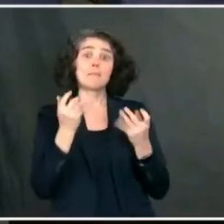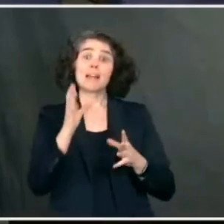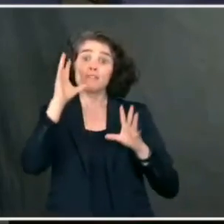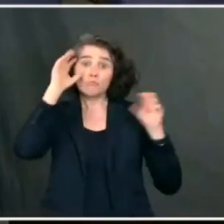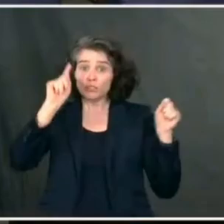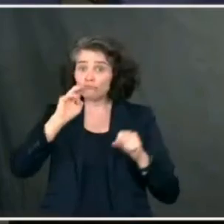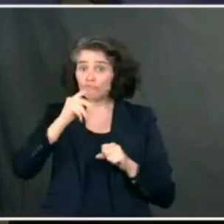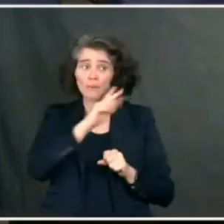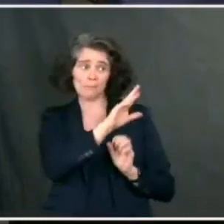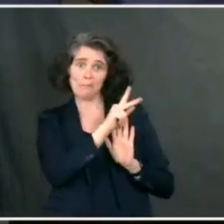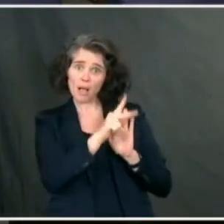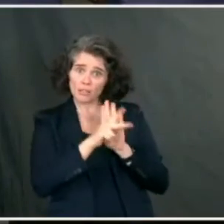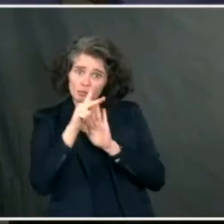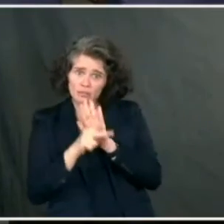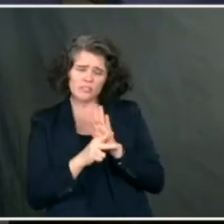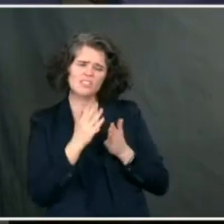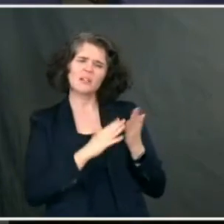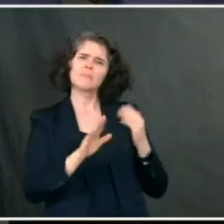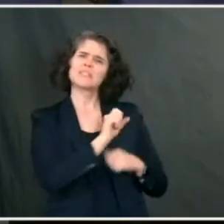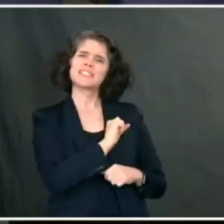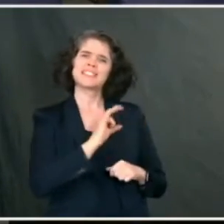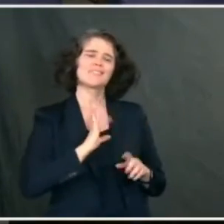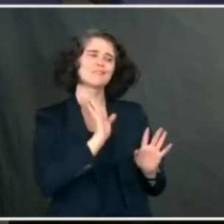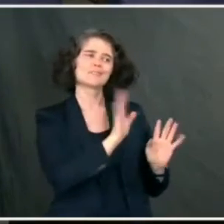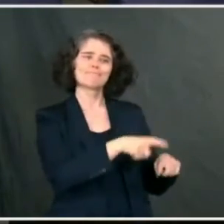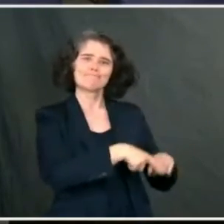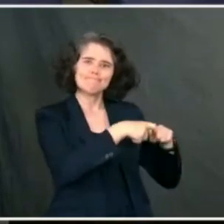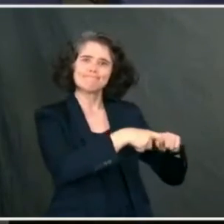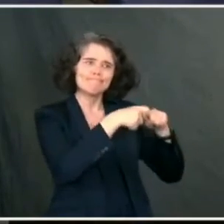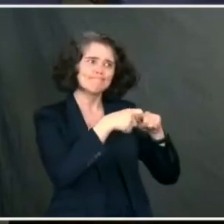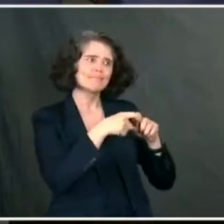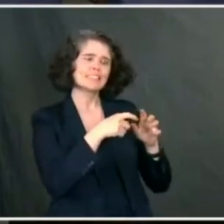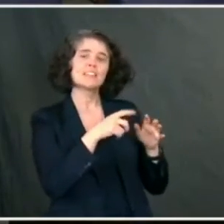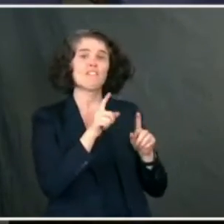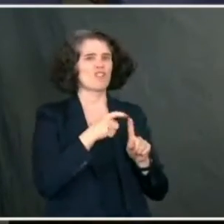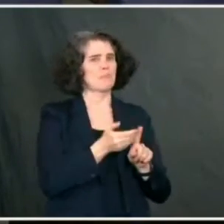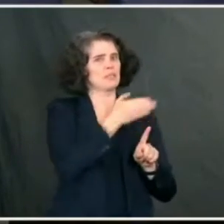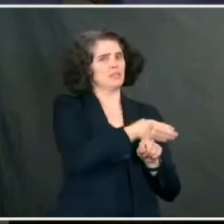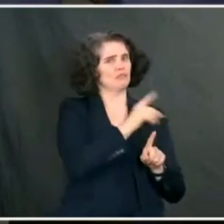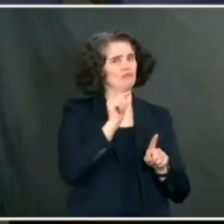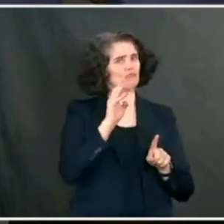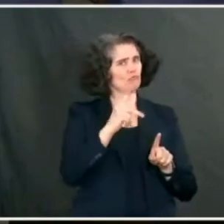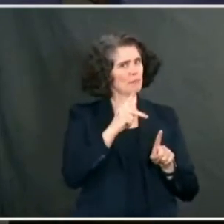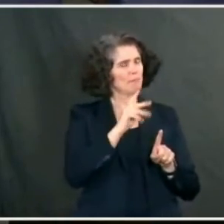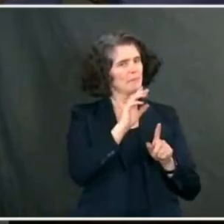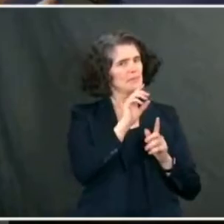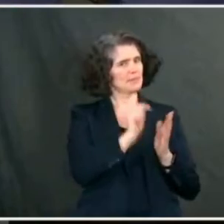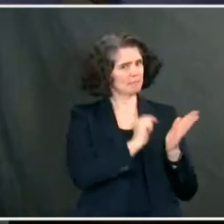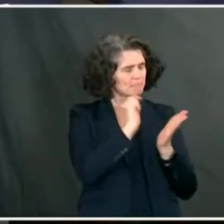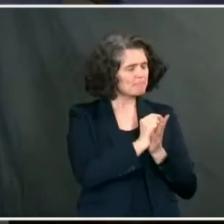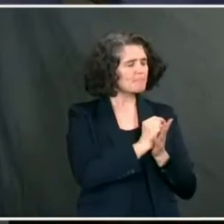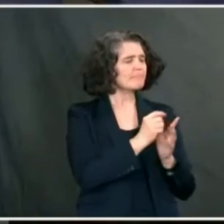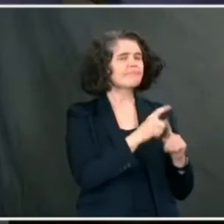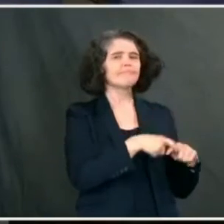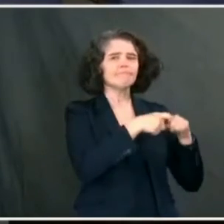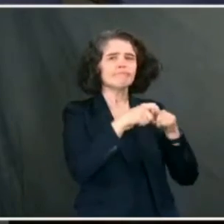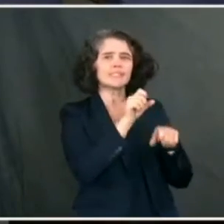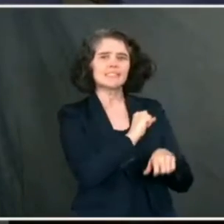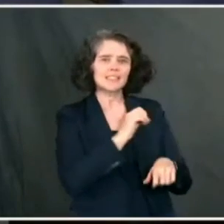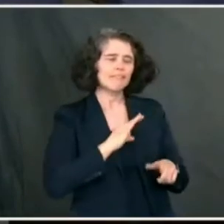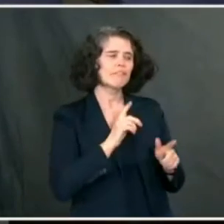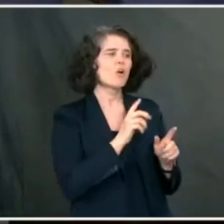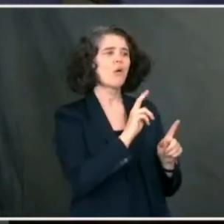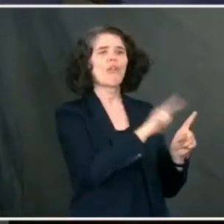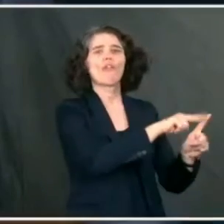former President Trump's staffers be placed on leave or be reassigned. Is there an attempt to purge Trump officials?